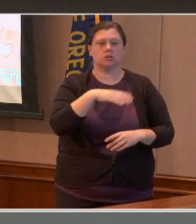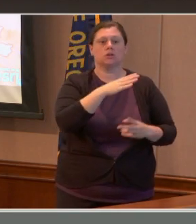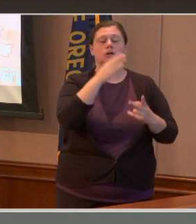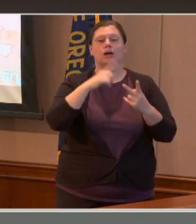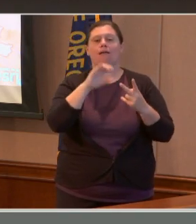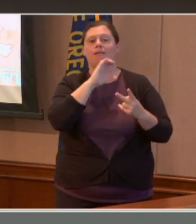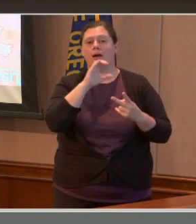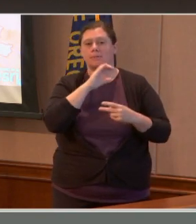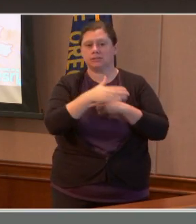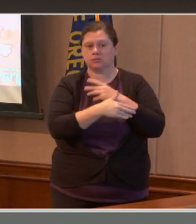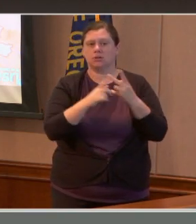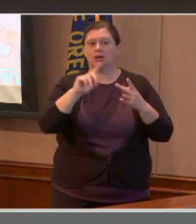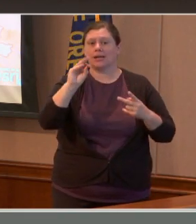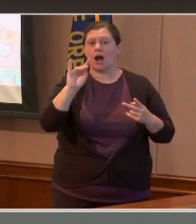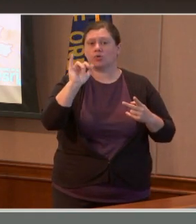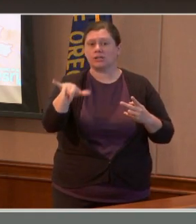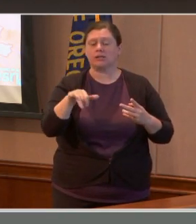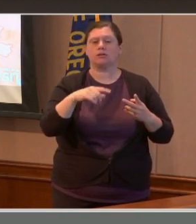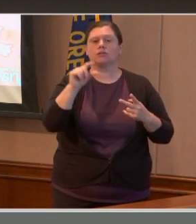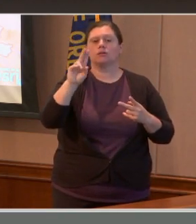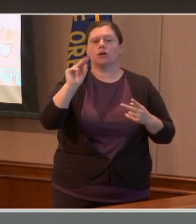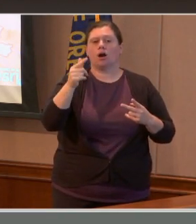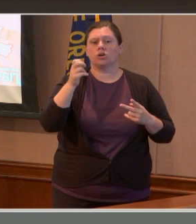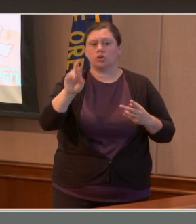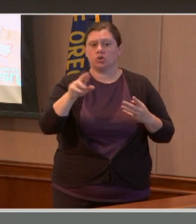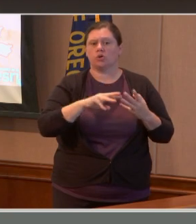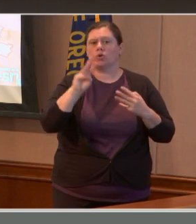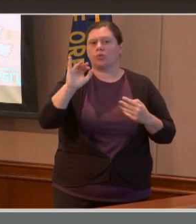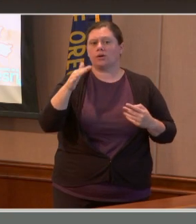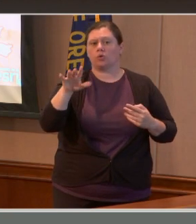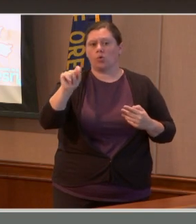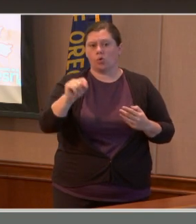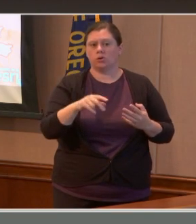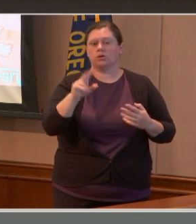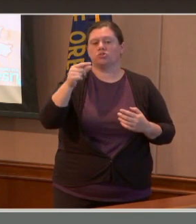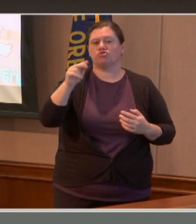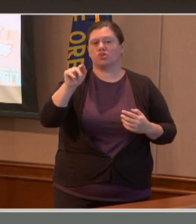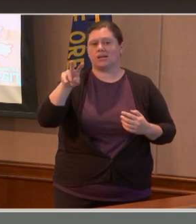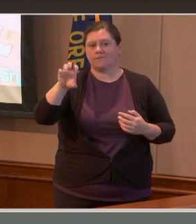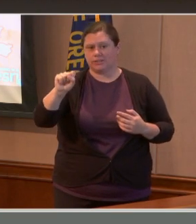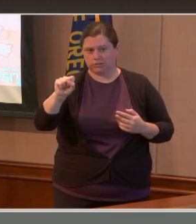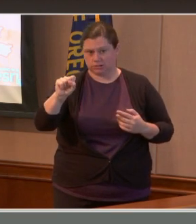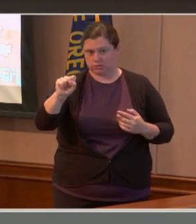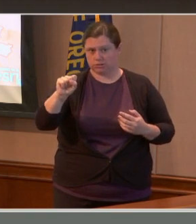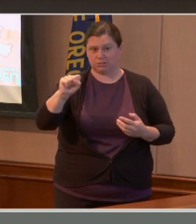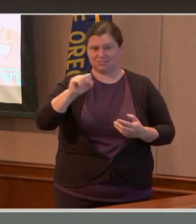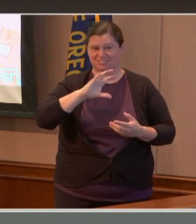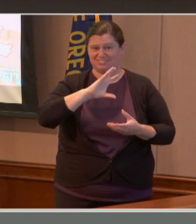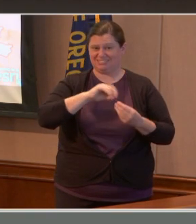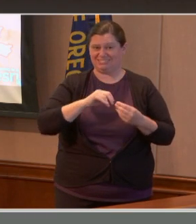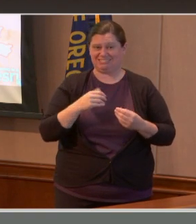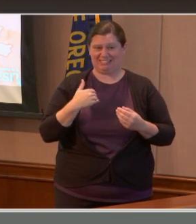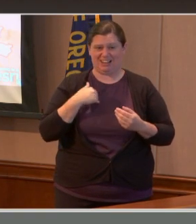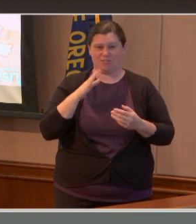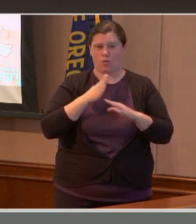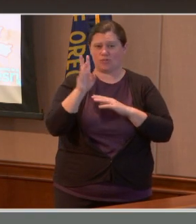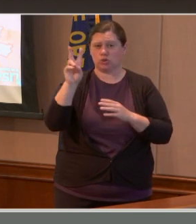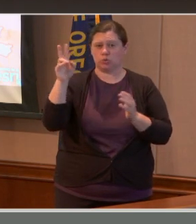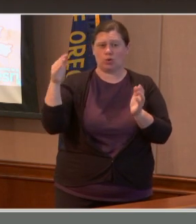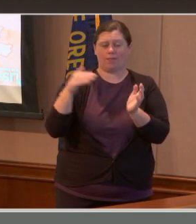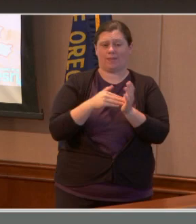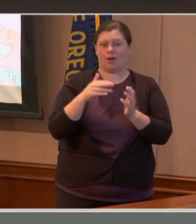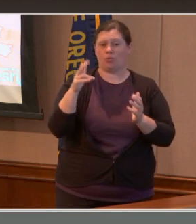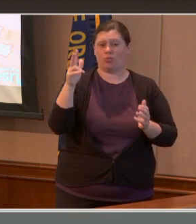Wilhoyte, and the Graves Creek fires. That's about a total of 2,584 acres. Currently, we have about